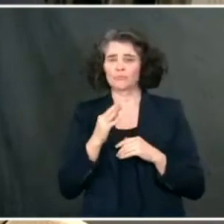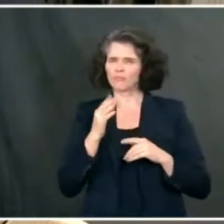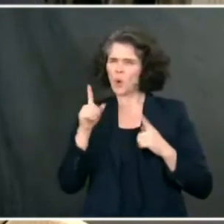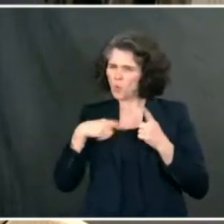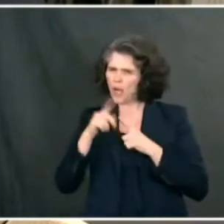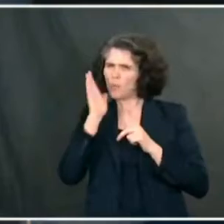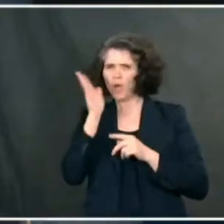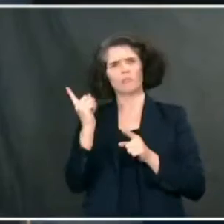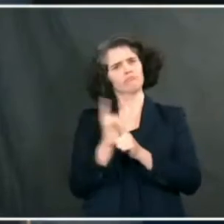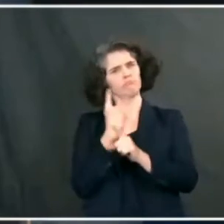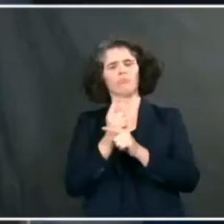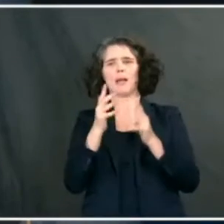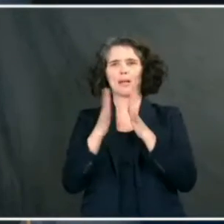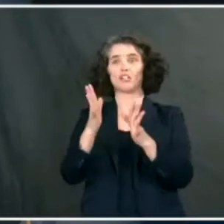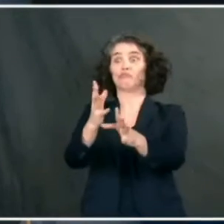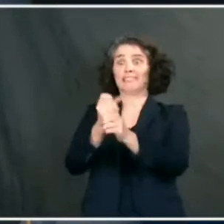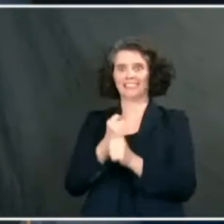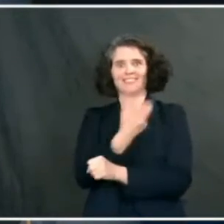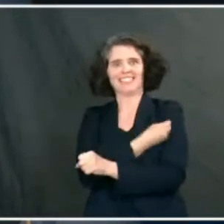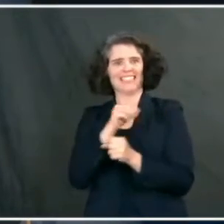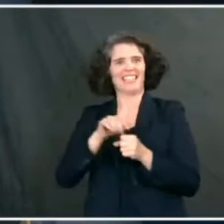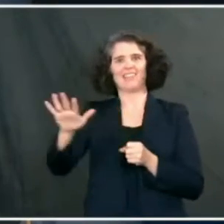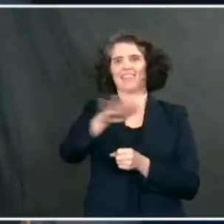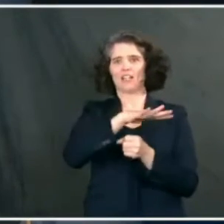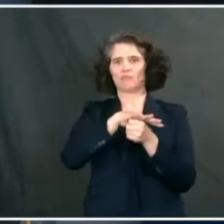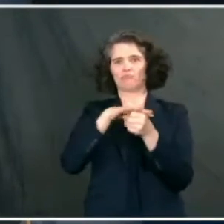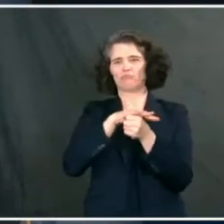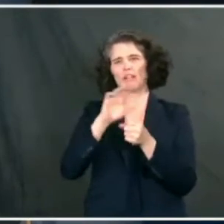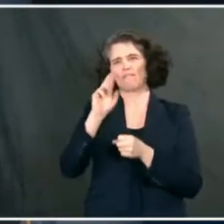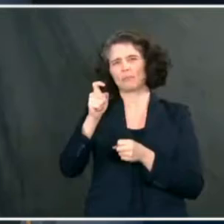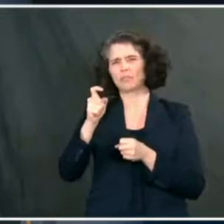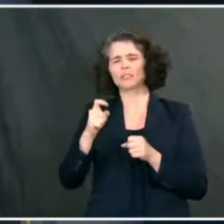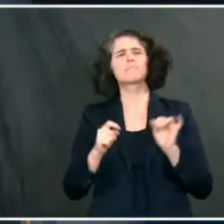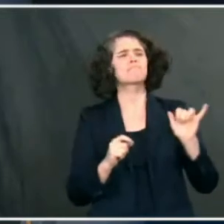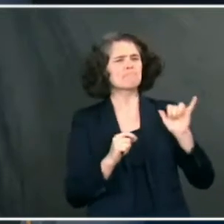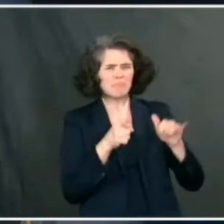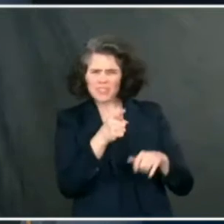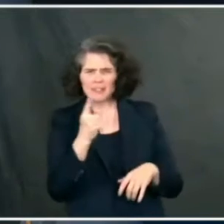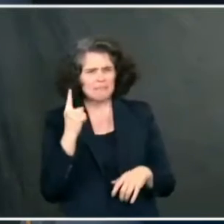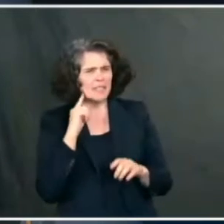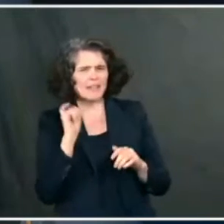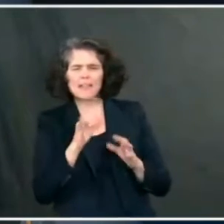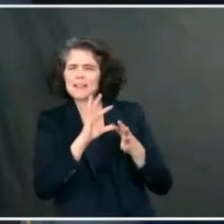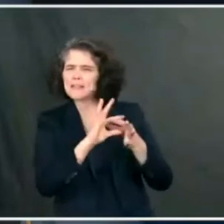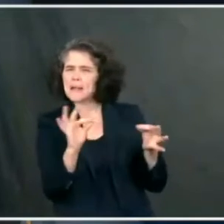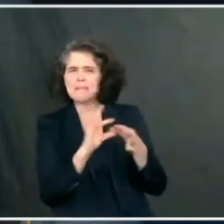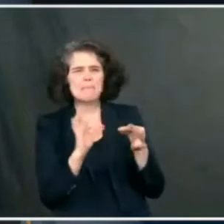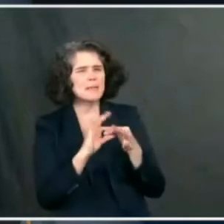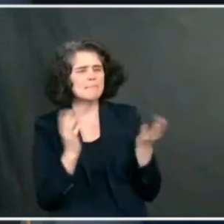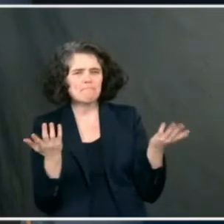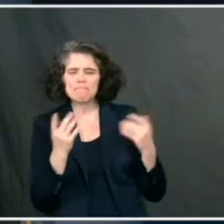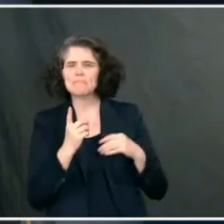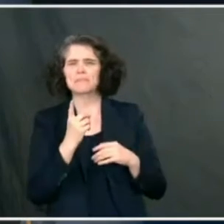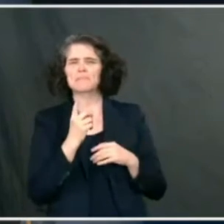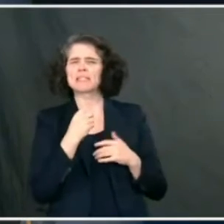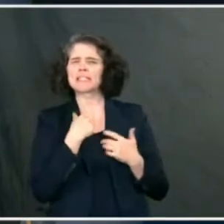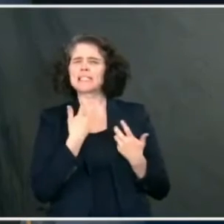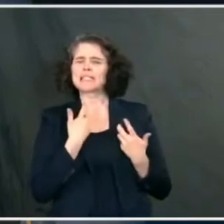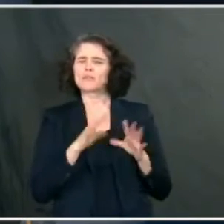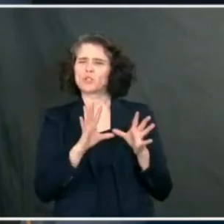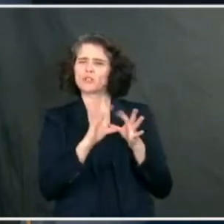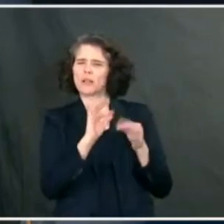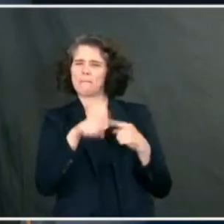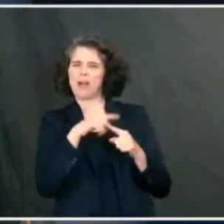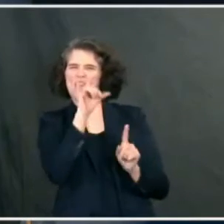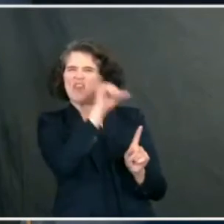neighborhood pharmacy? Well, I didn't hear that comment. Are you talking about Dr. Walensky's comment? I didn't hear that comment, so I don't really want to